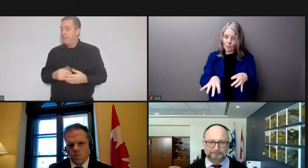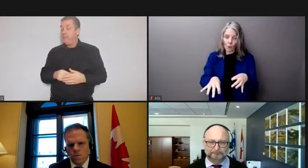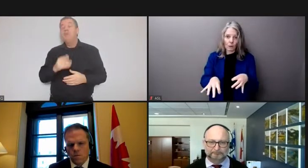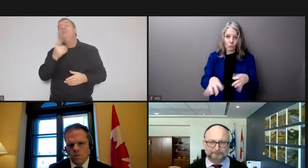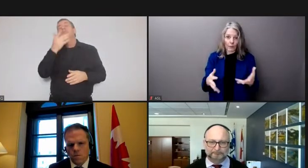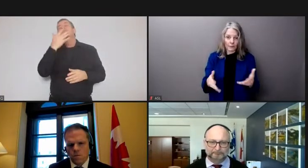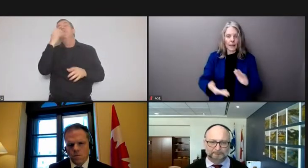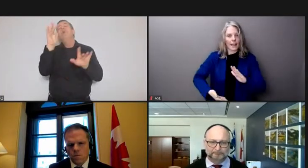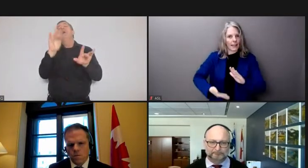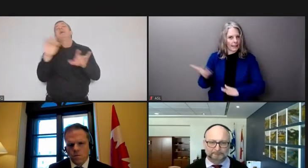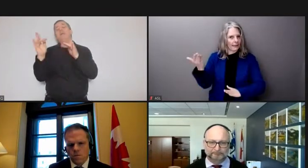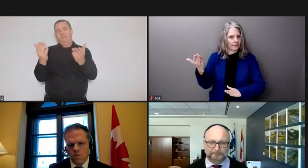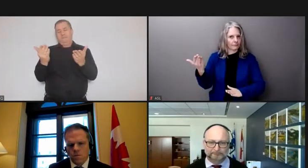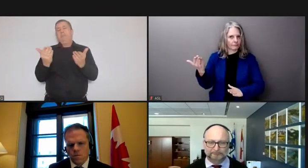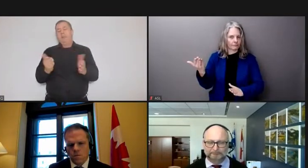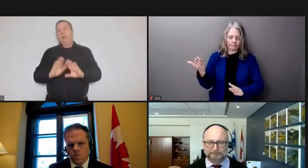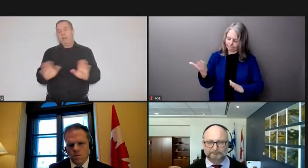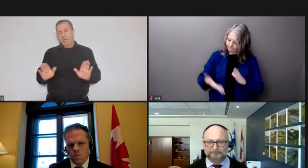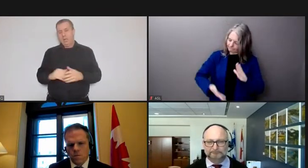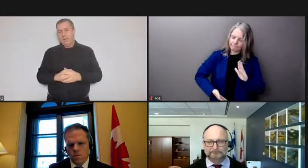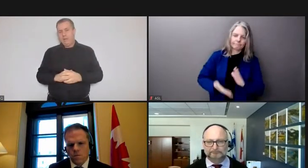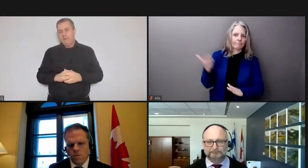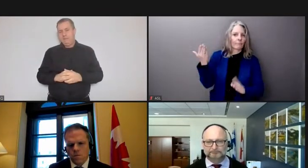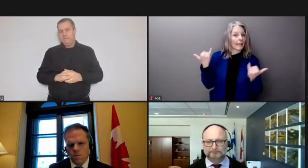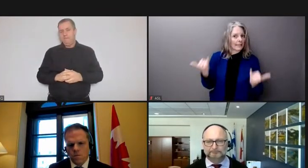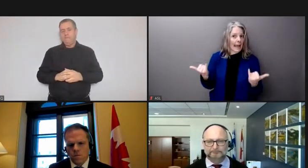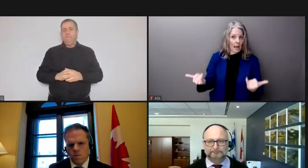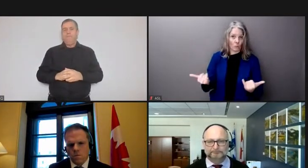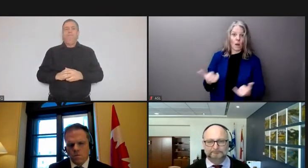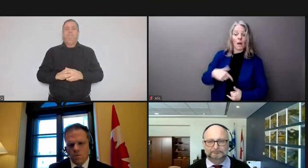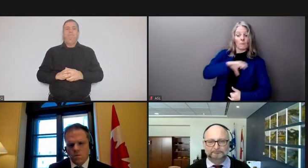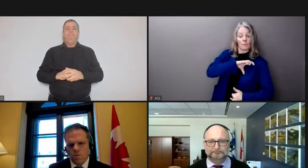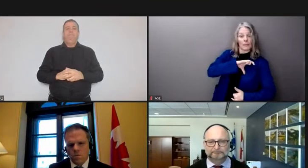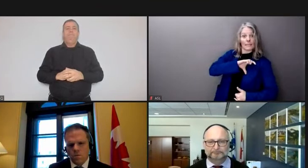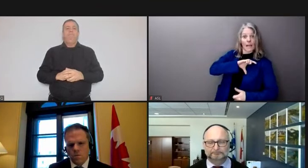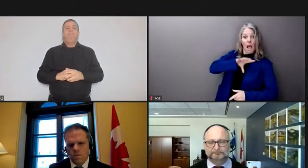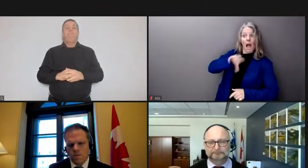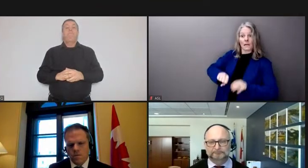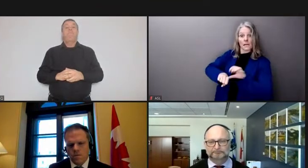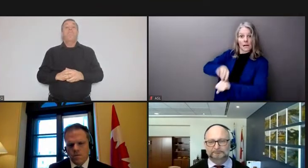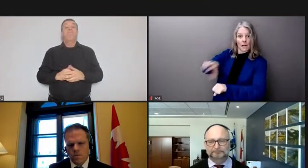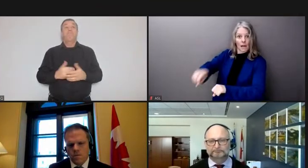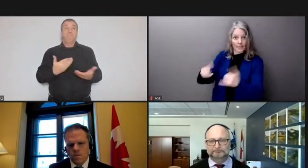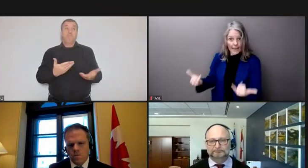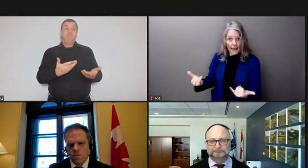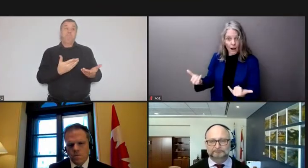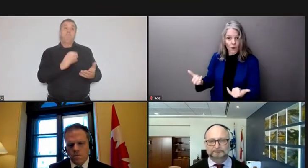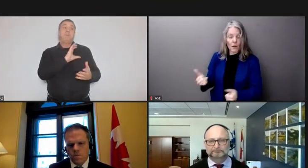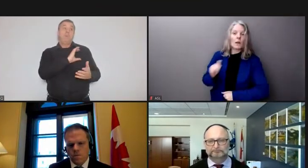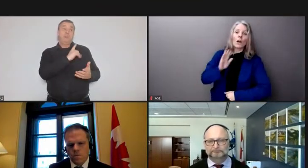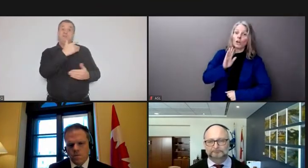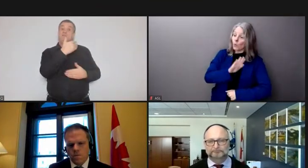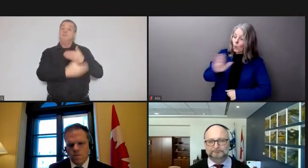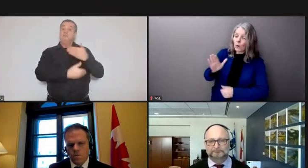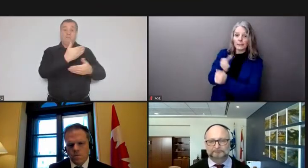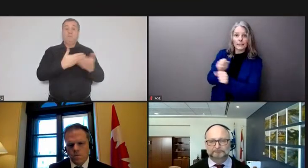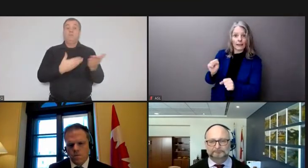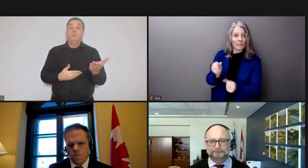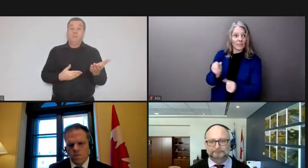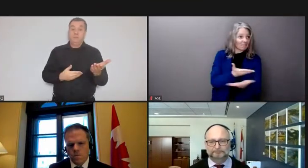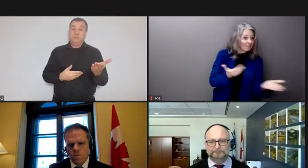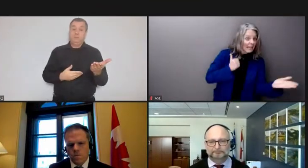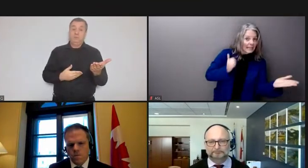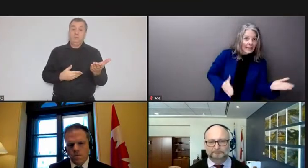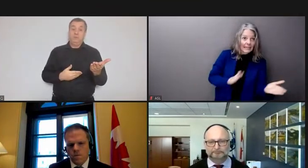now enforcement operations are being undertaken and for your safety the safety of canadians and the safety of those